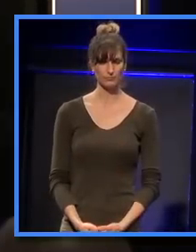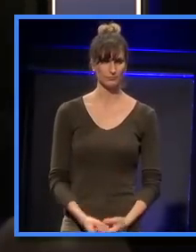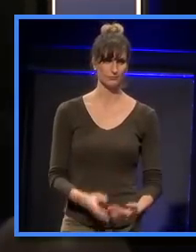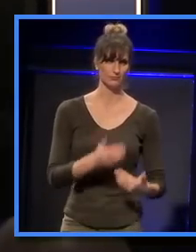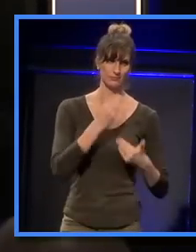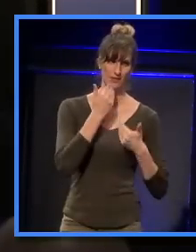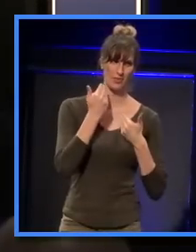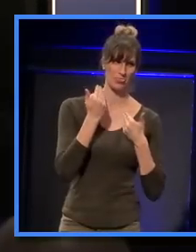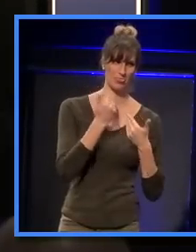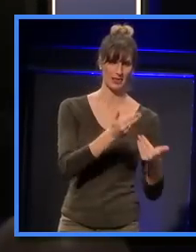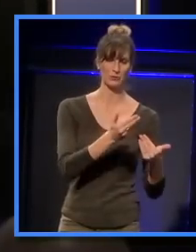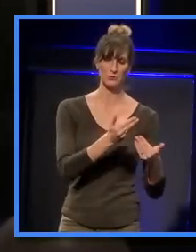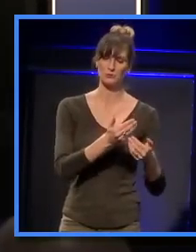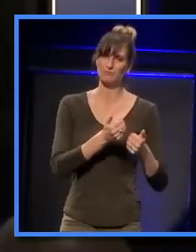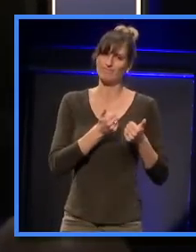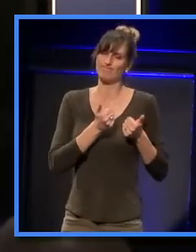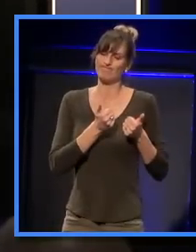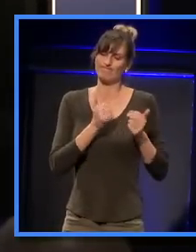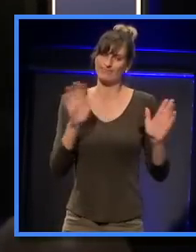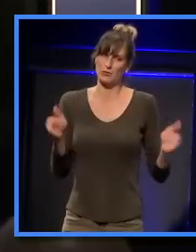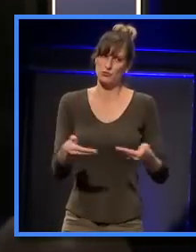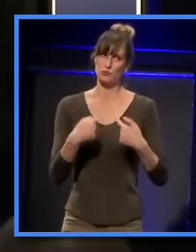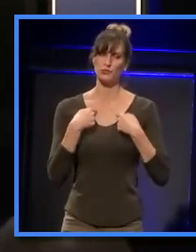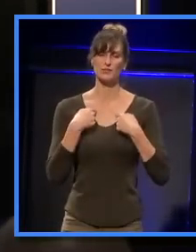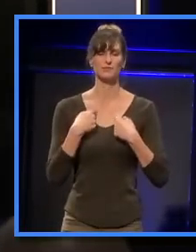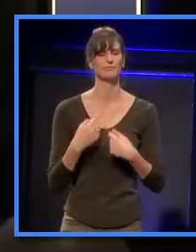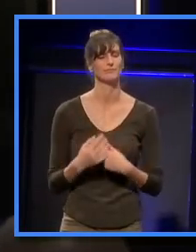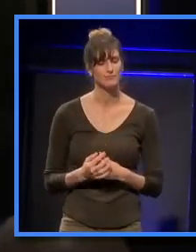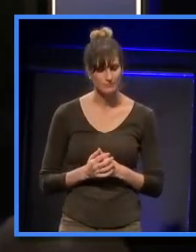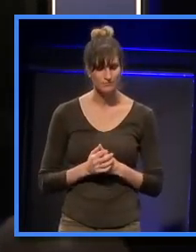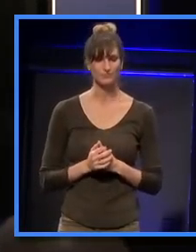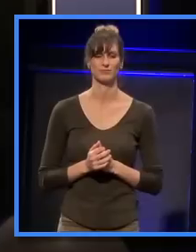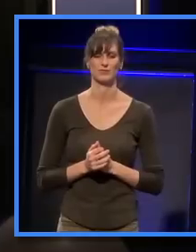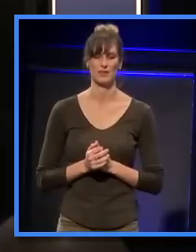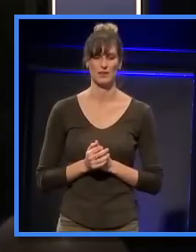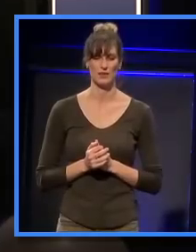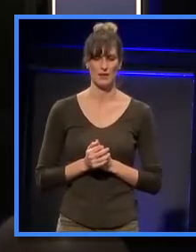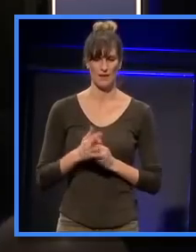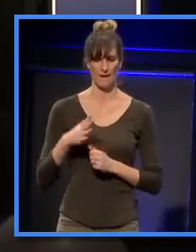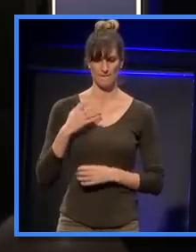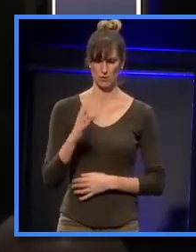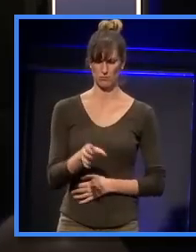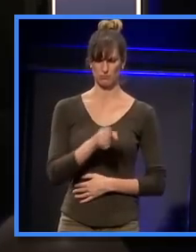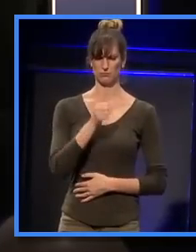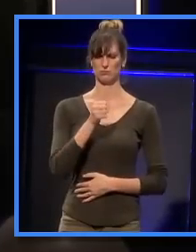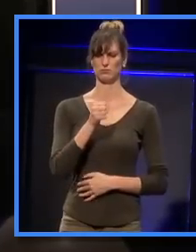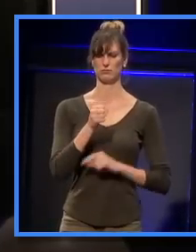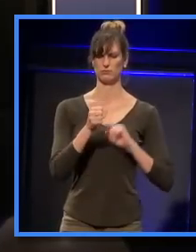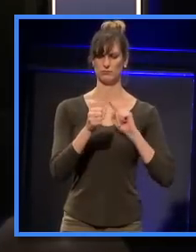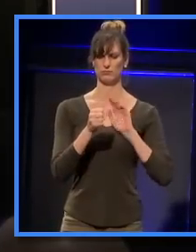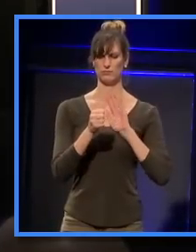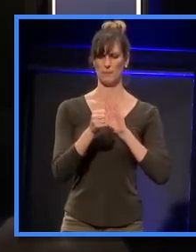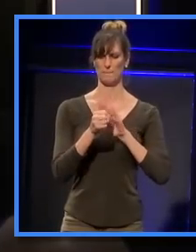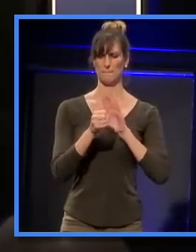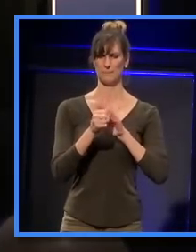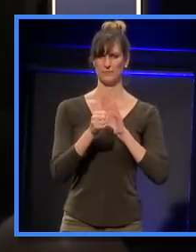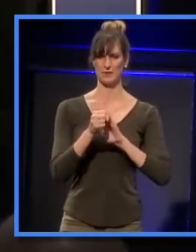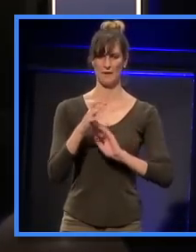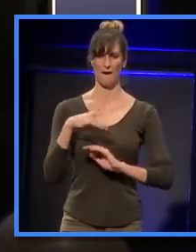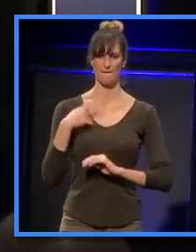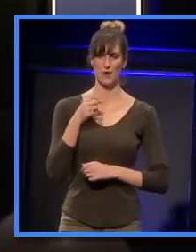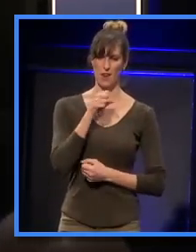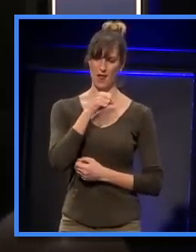Thank you, Alex, for that kind introduction. I do feel without microphones like this, it's sort of Madonna and Justin